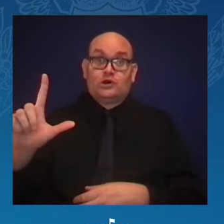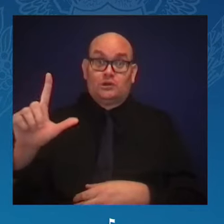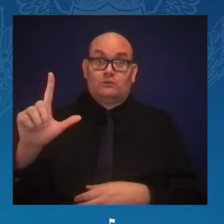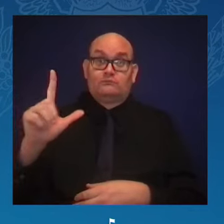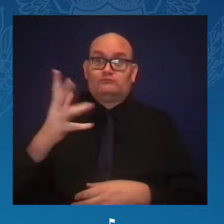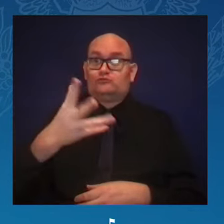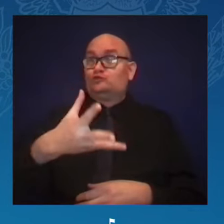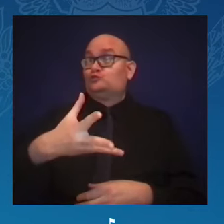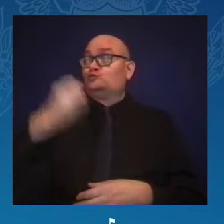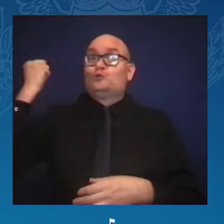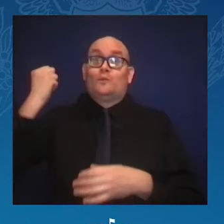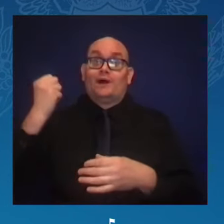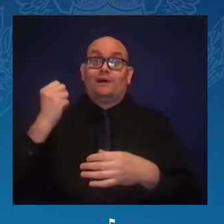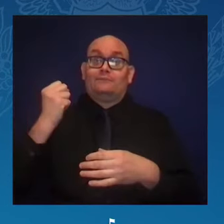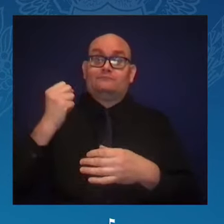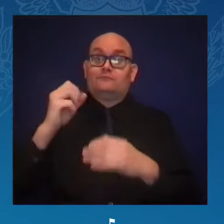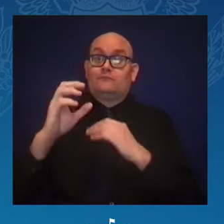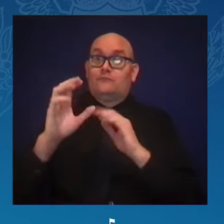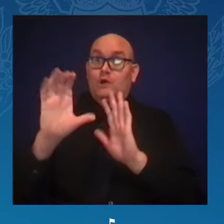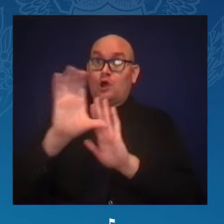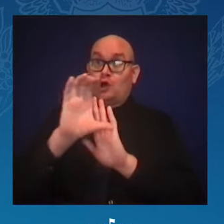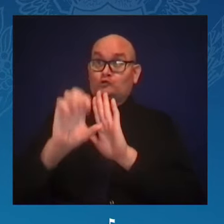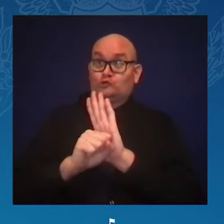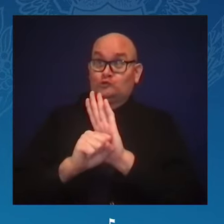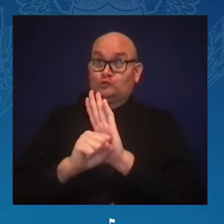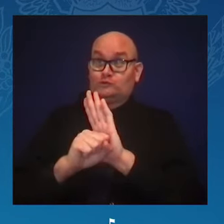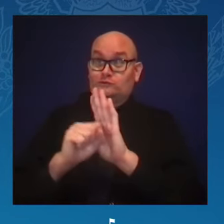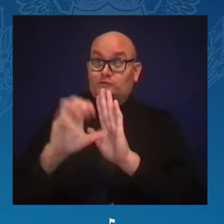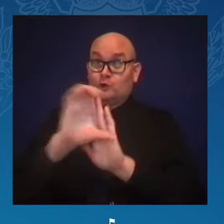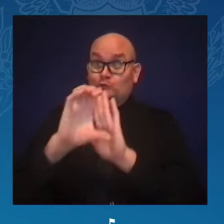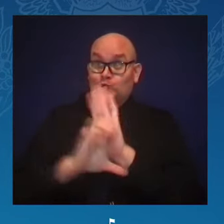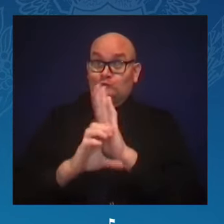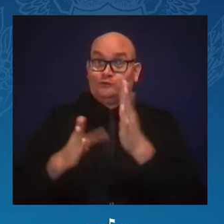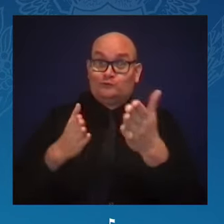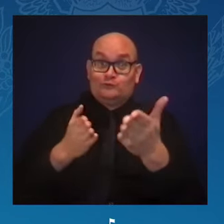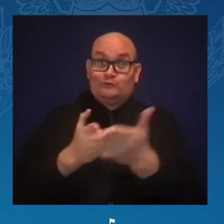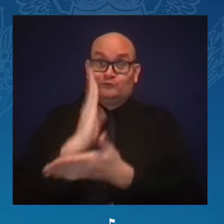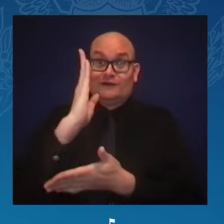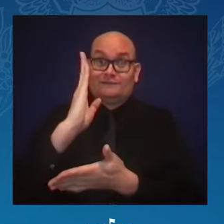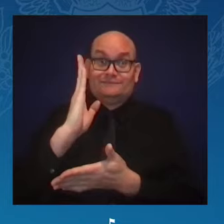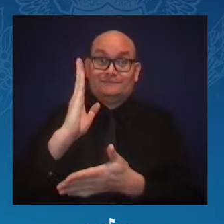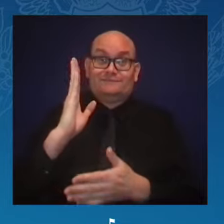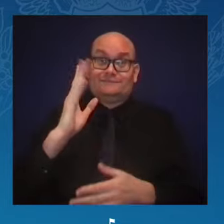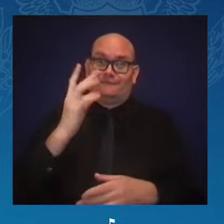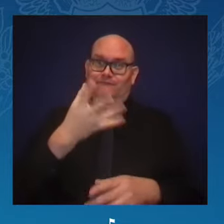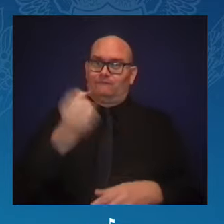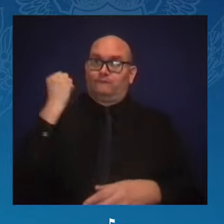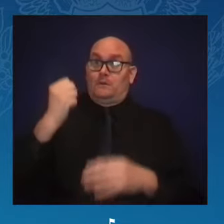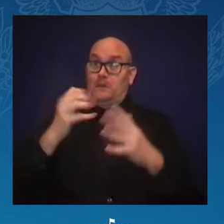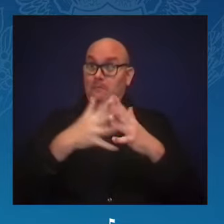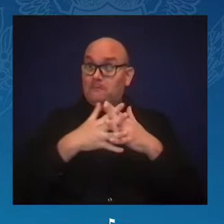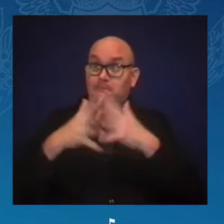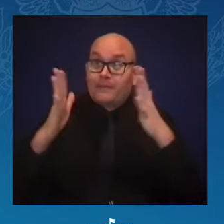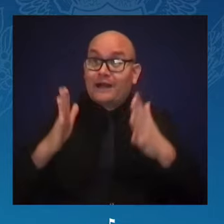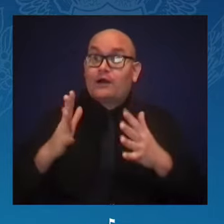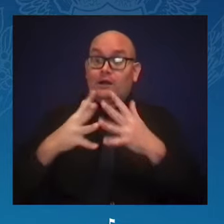America, from the women of America. And since then, in extremist